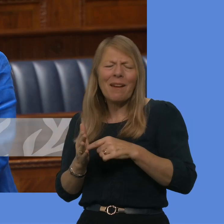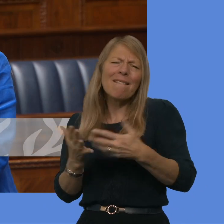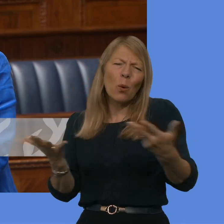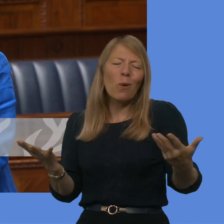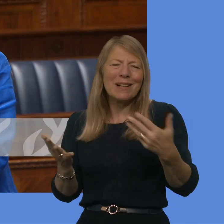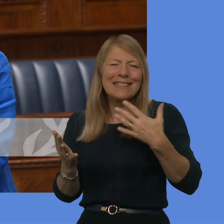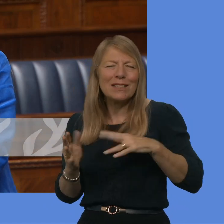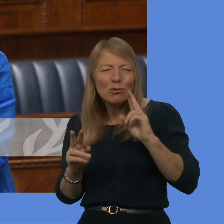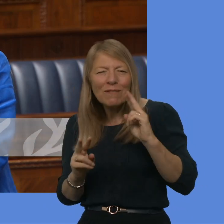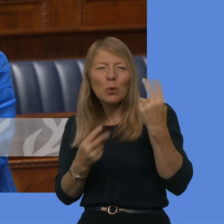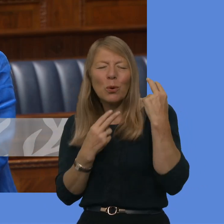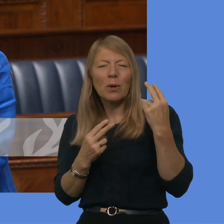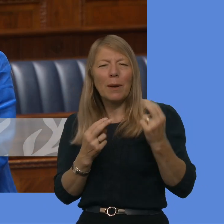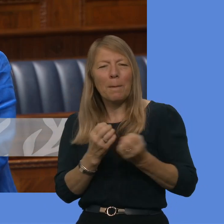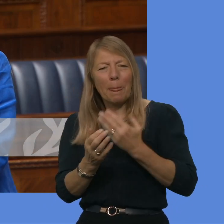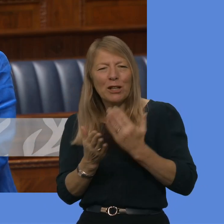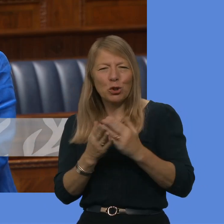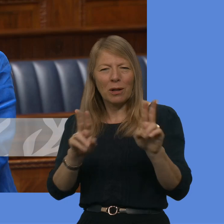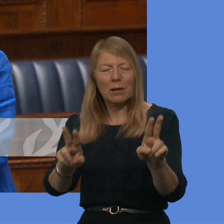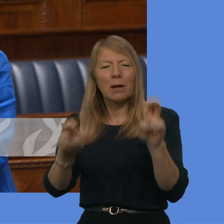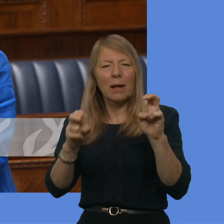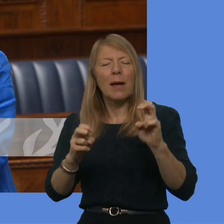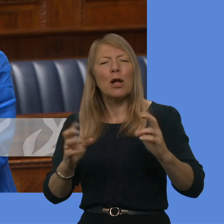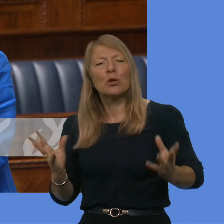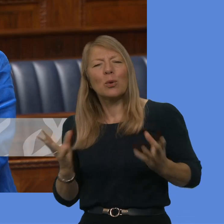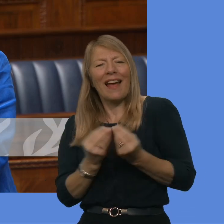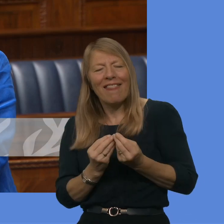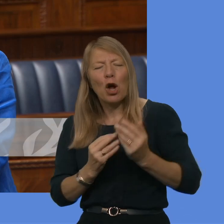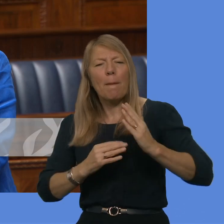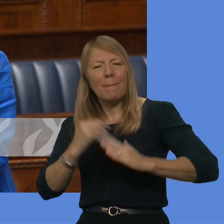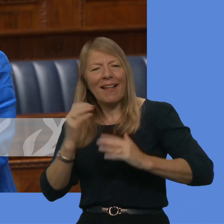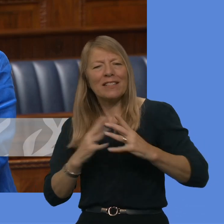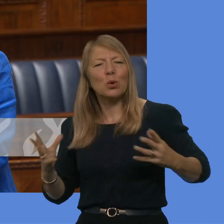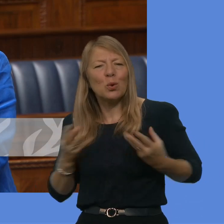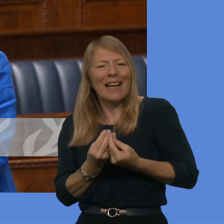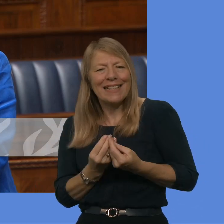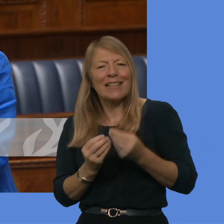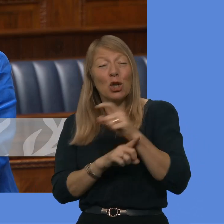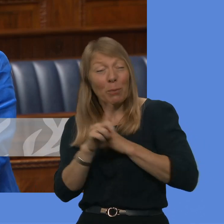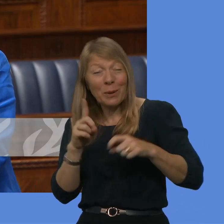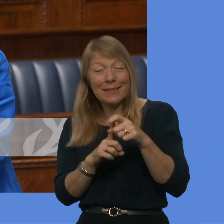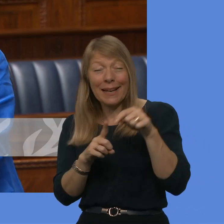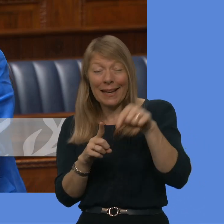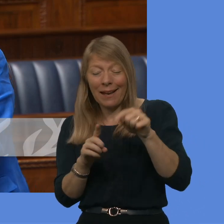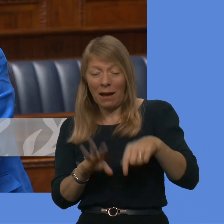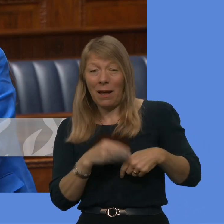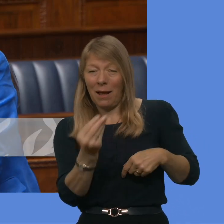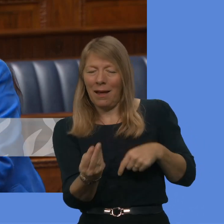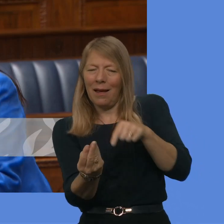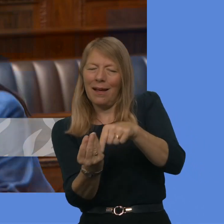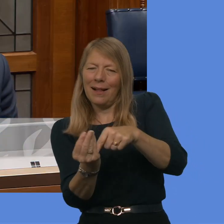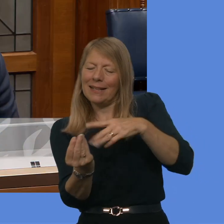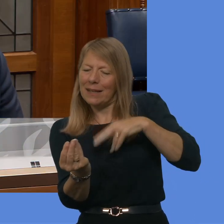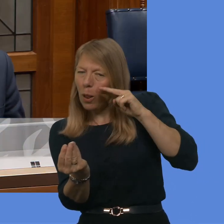Building a United Community, to ensure that that learning, that some of those recommendations are fully taken into account in terms of the process of that.